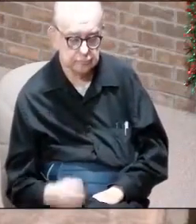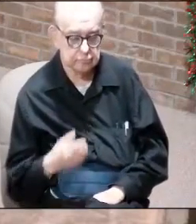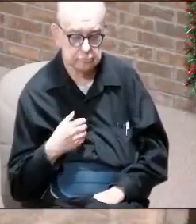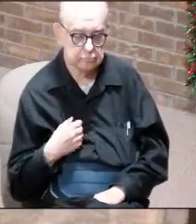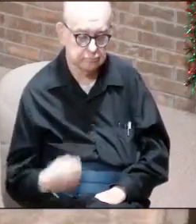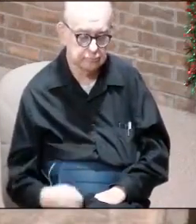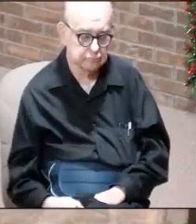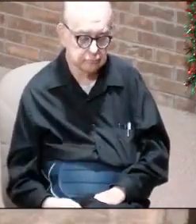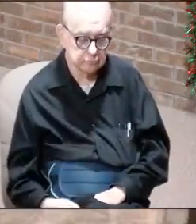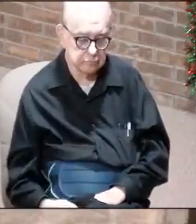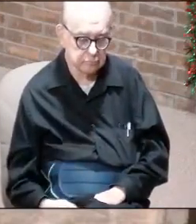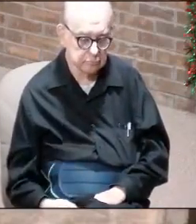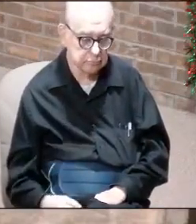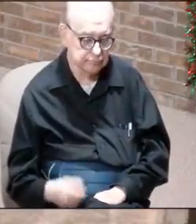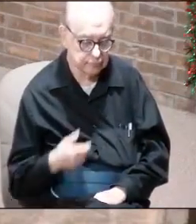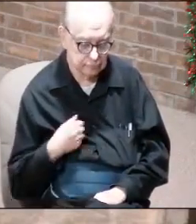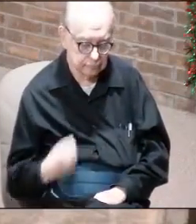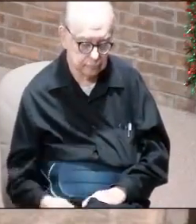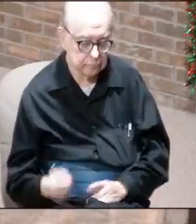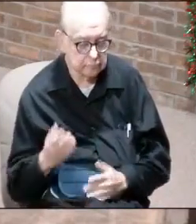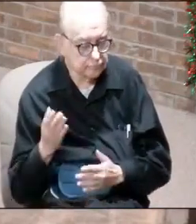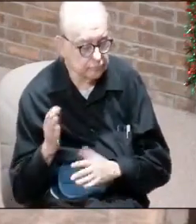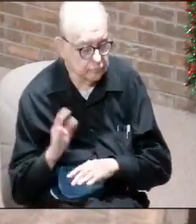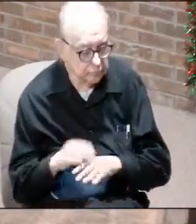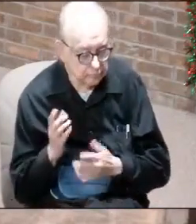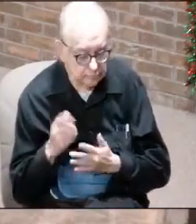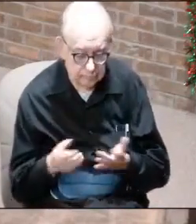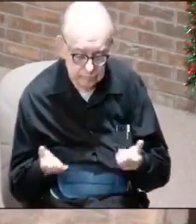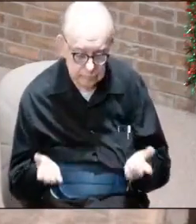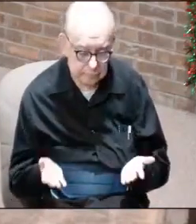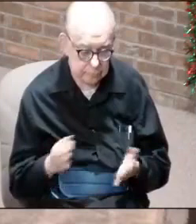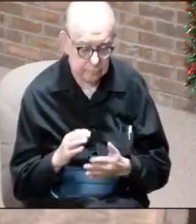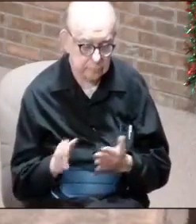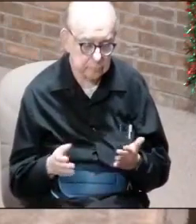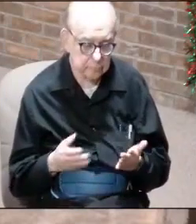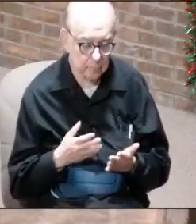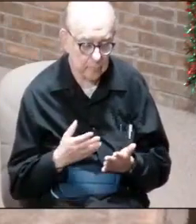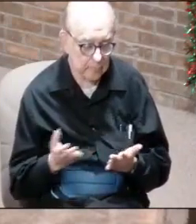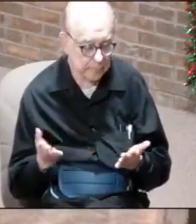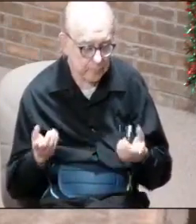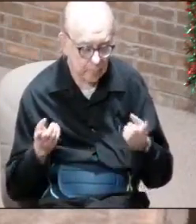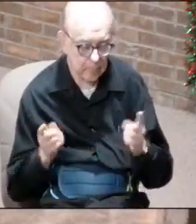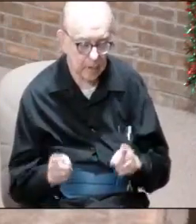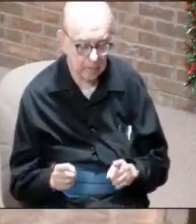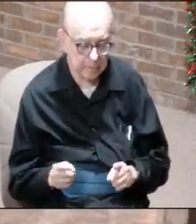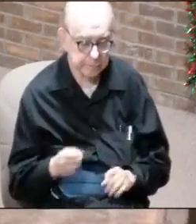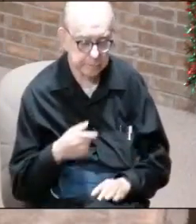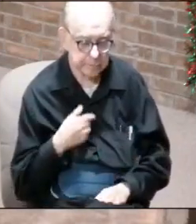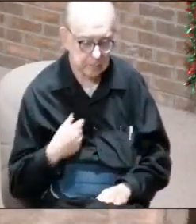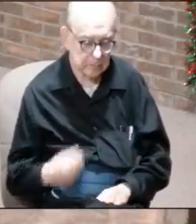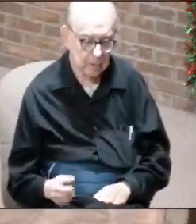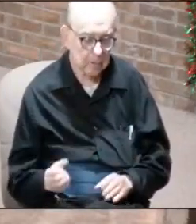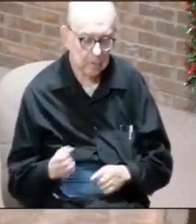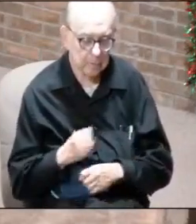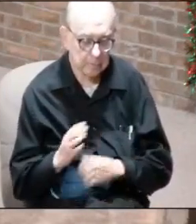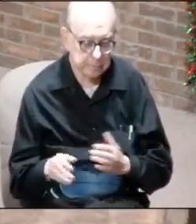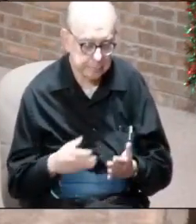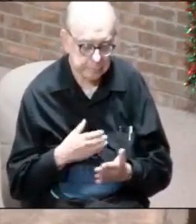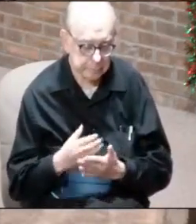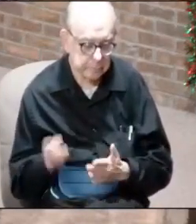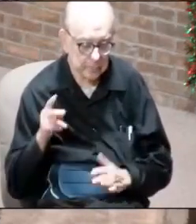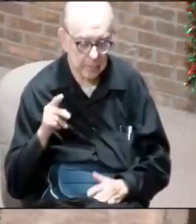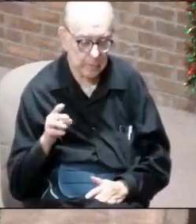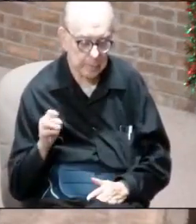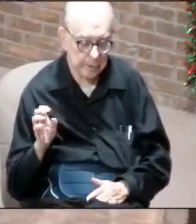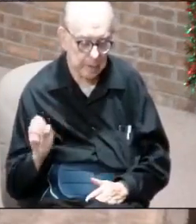China, call it whatever you want to. When all of this struck, China was the maker of all of the PPE